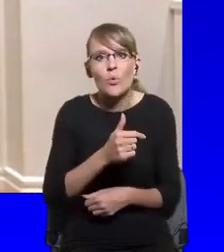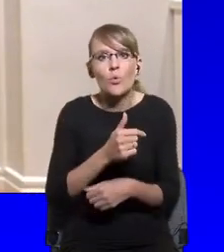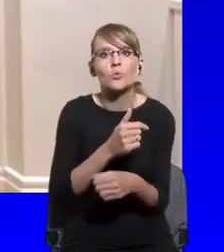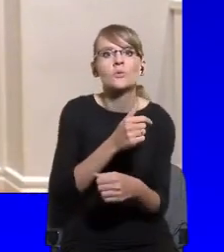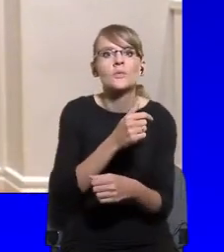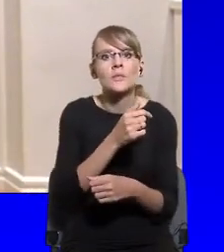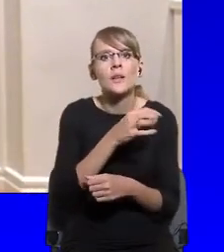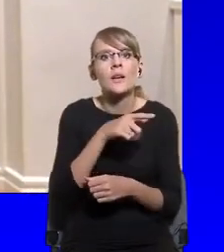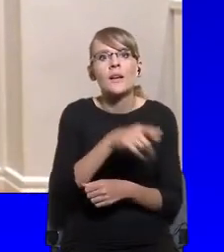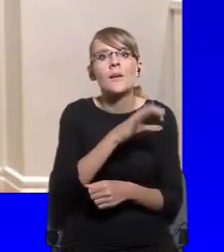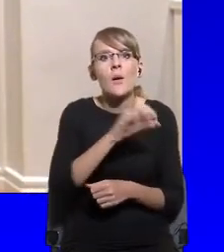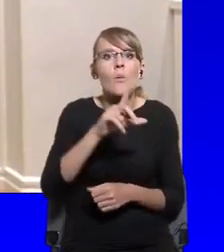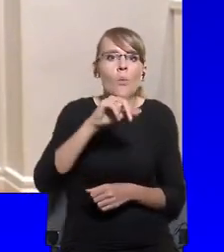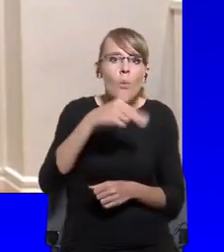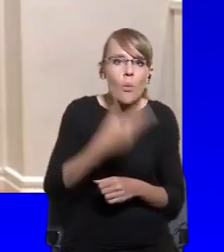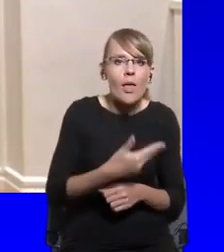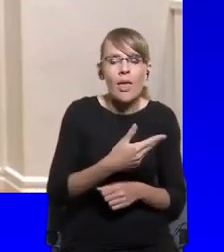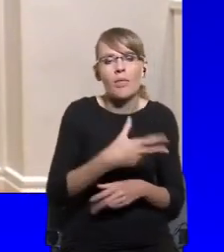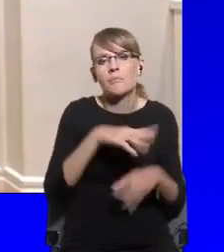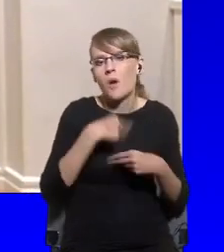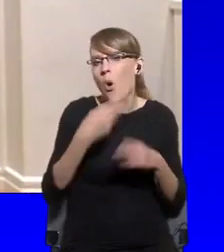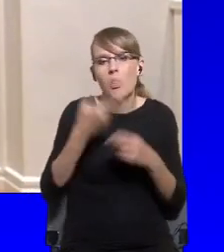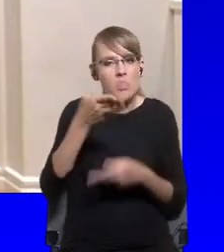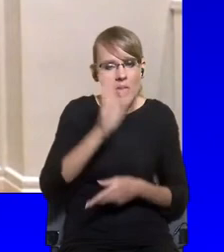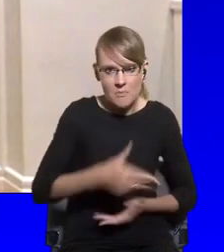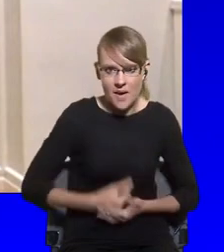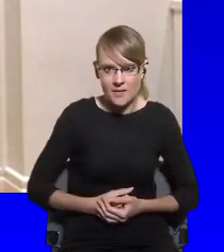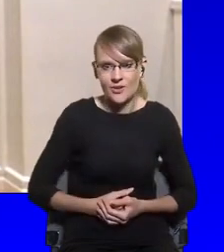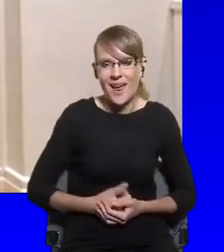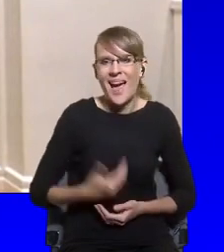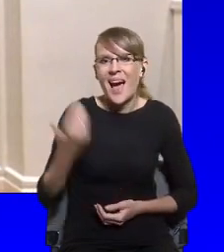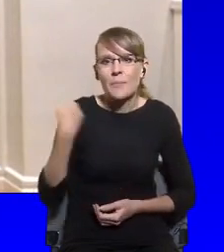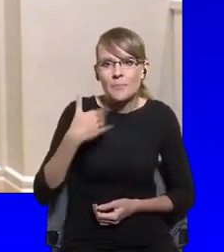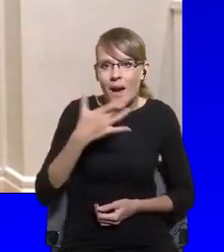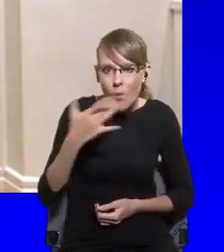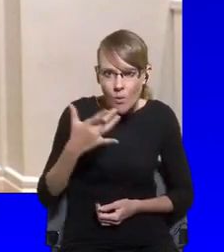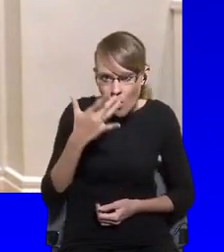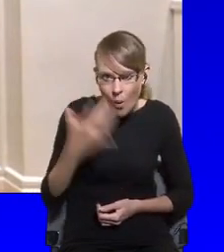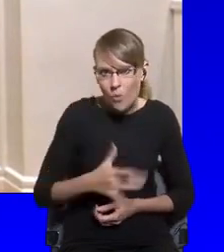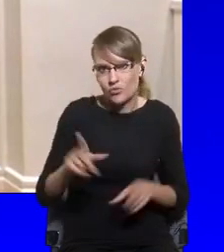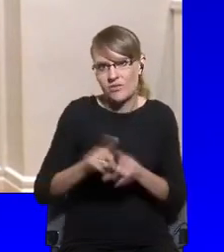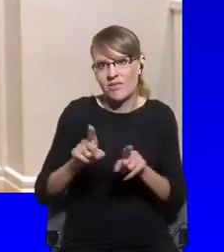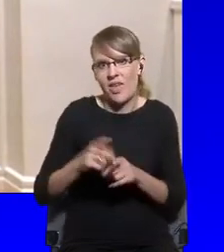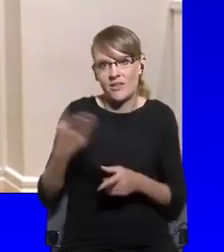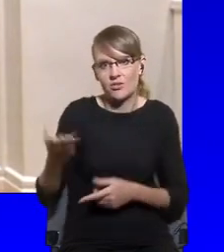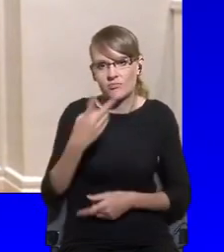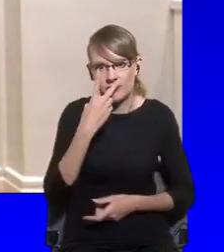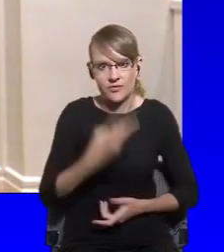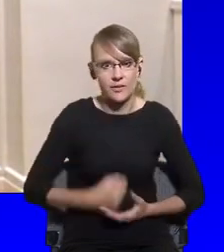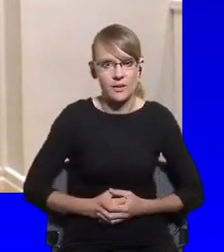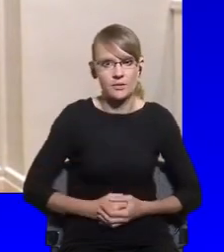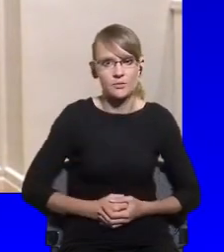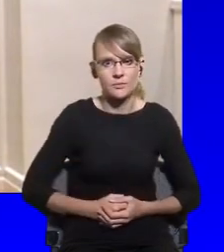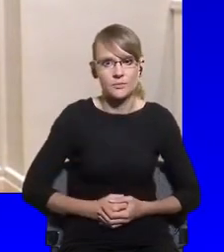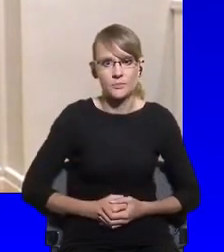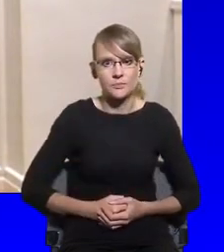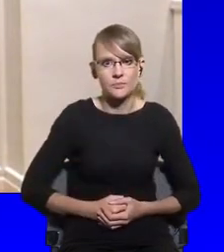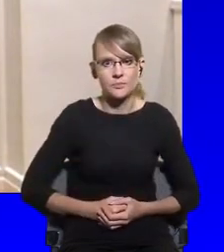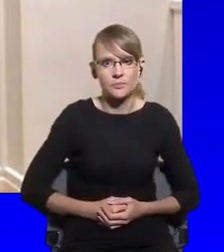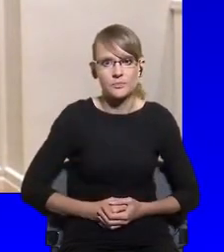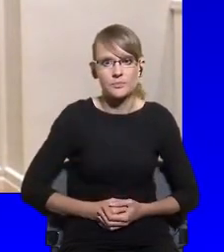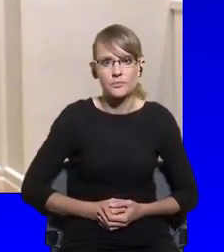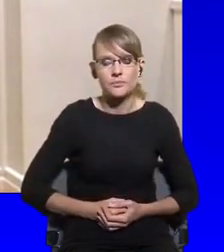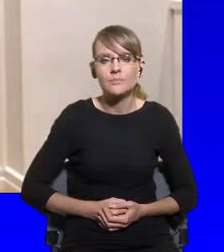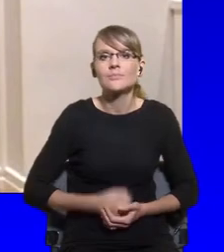And Belarus is another case, of course, right? So we've seen government-sponsored disinformation campaigns that